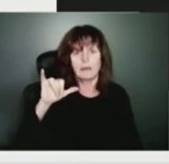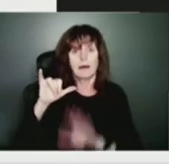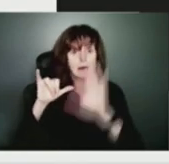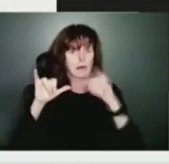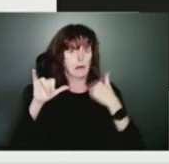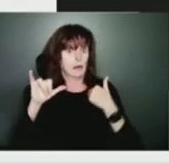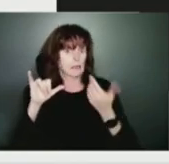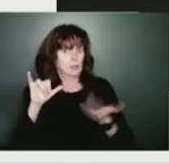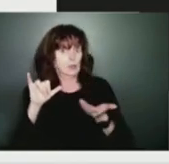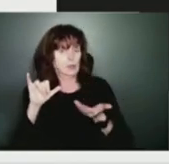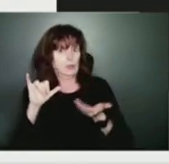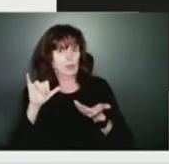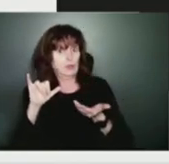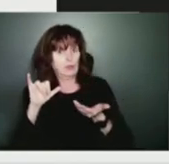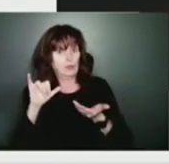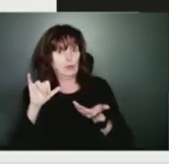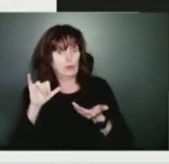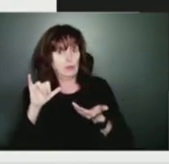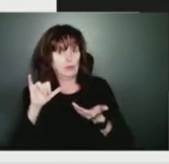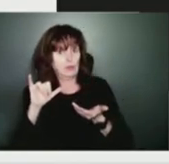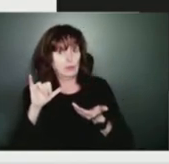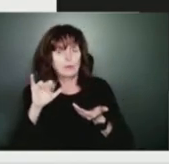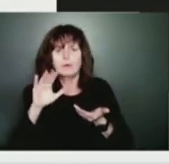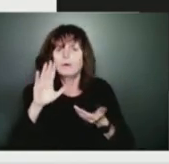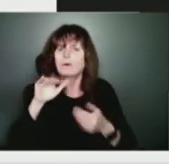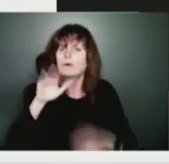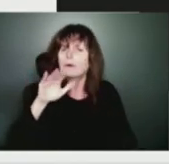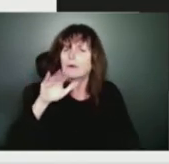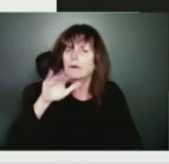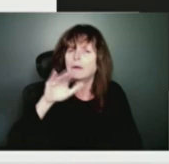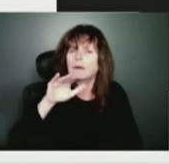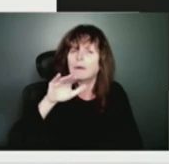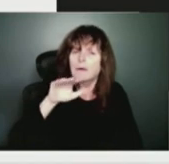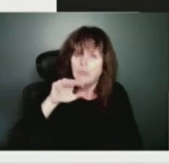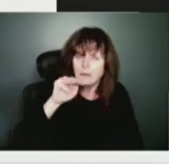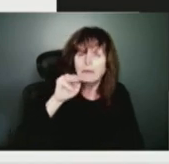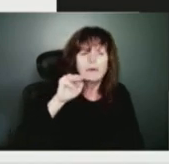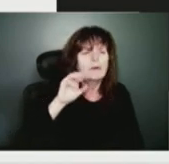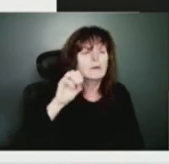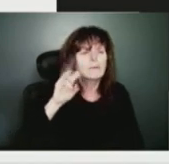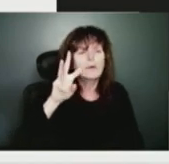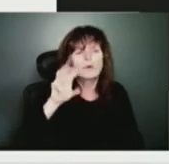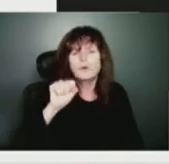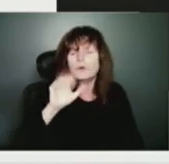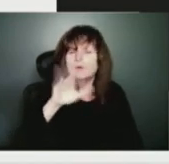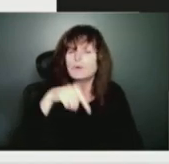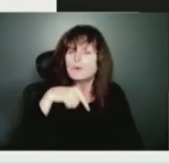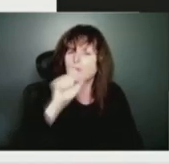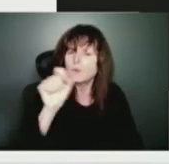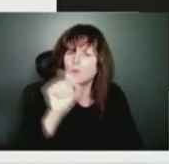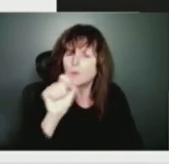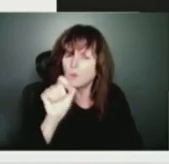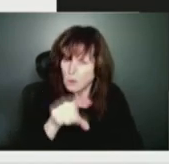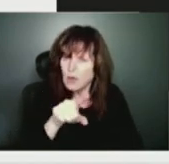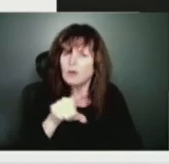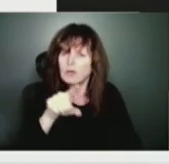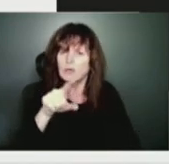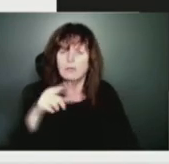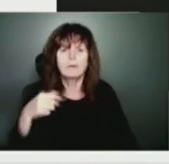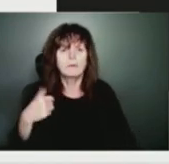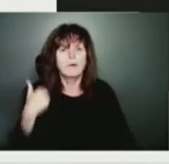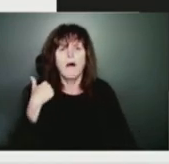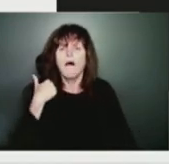This question is for Mr. Mew. We have several warming centers like the Wellington